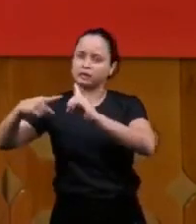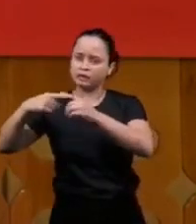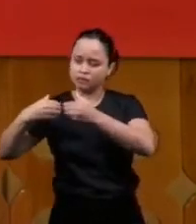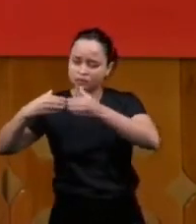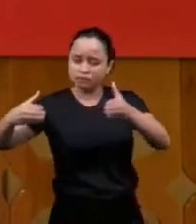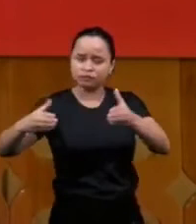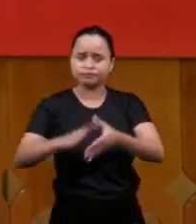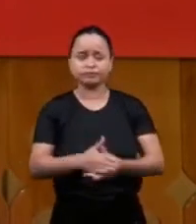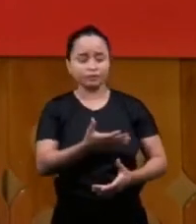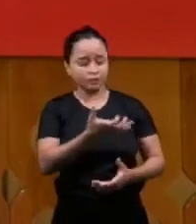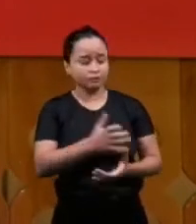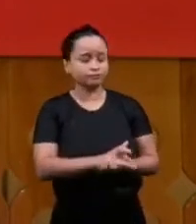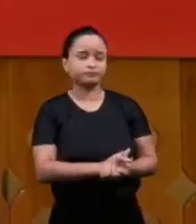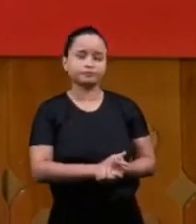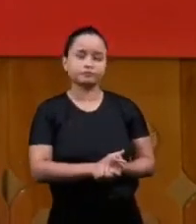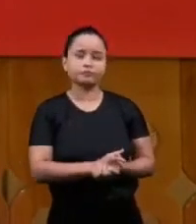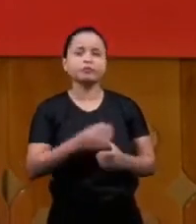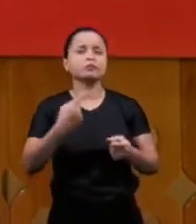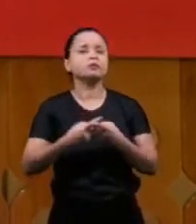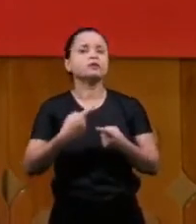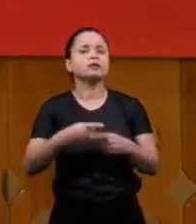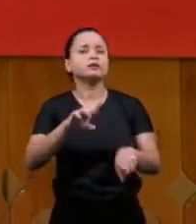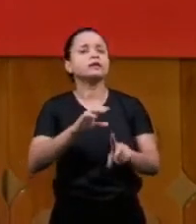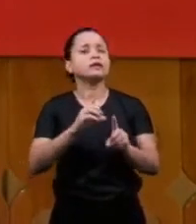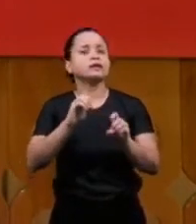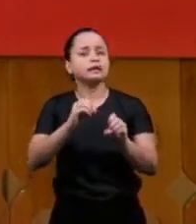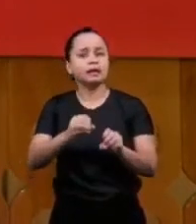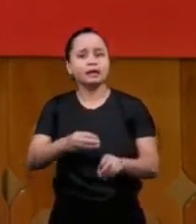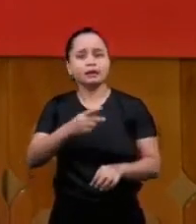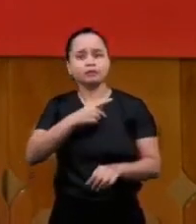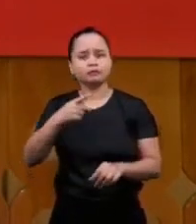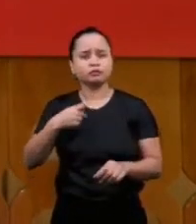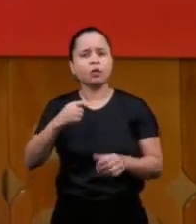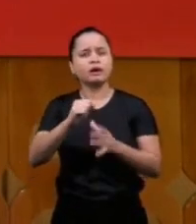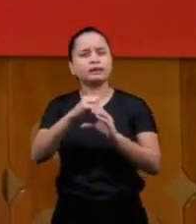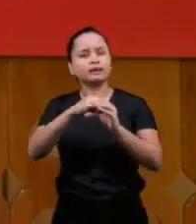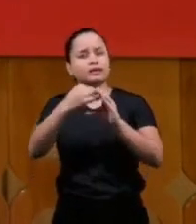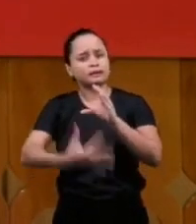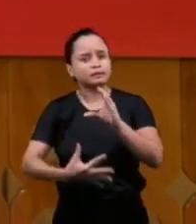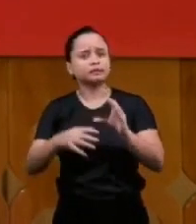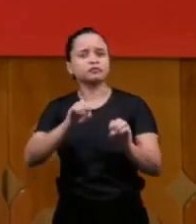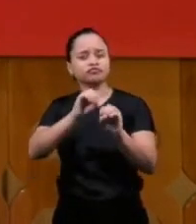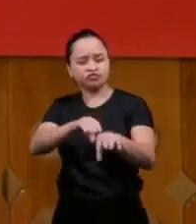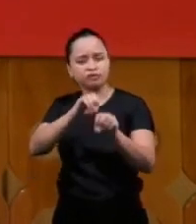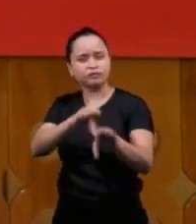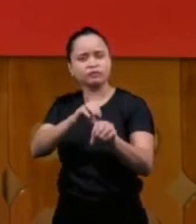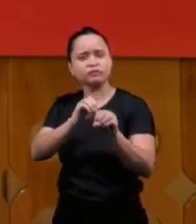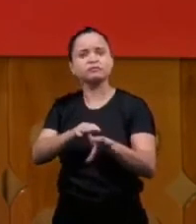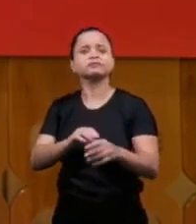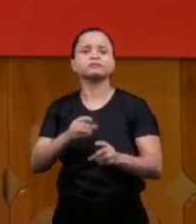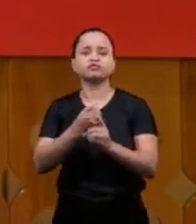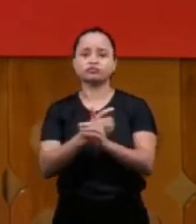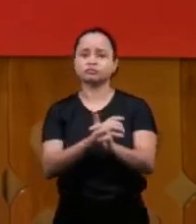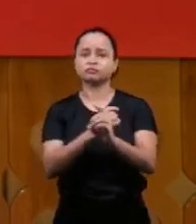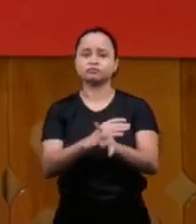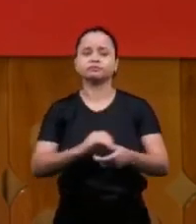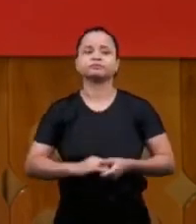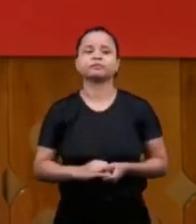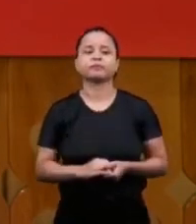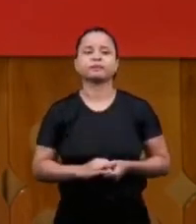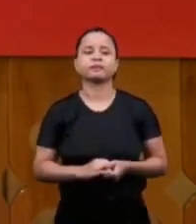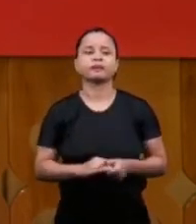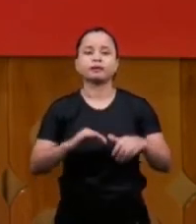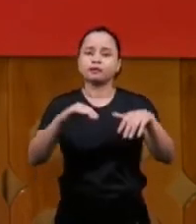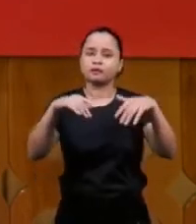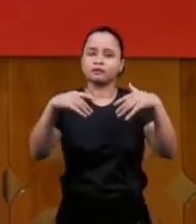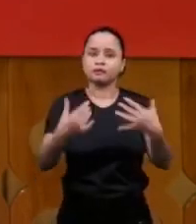we the experiences that we have had throughout these years what were they we